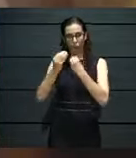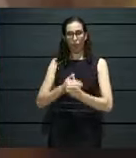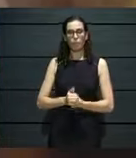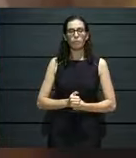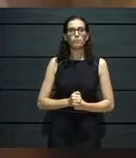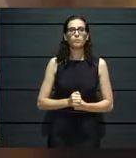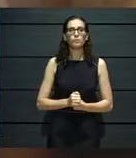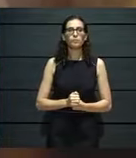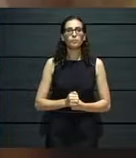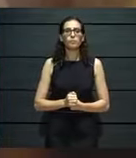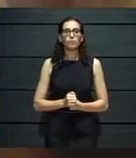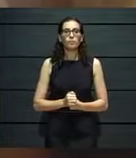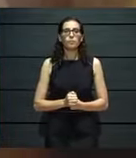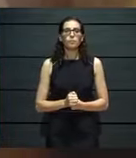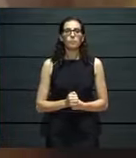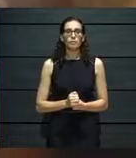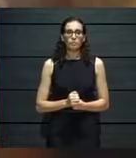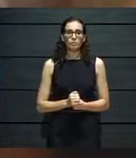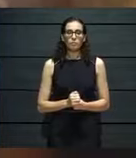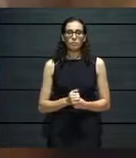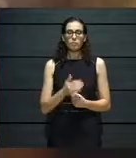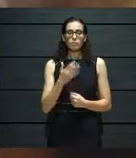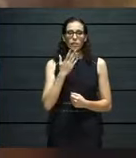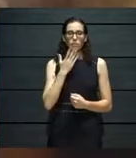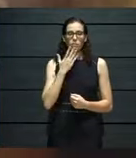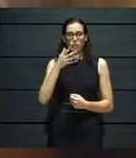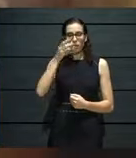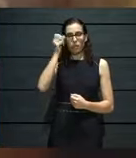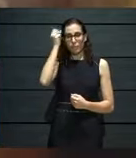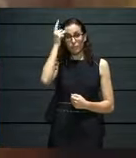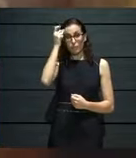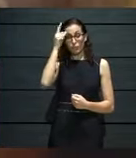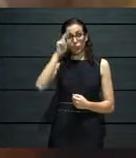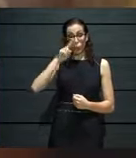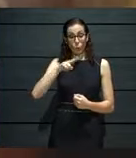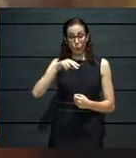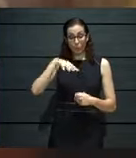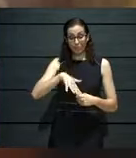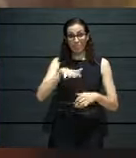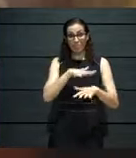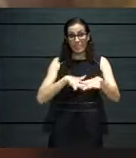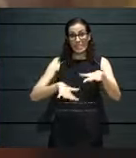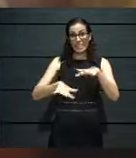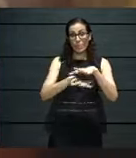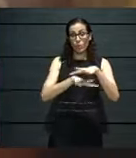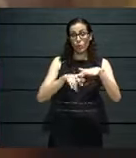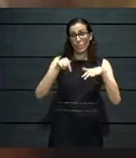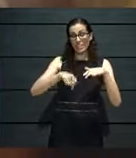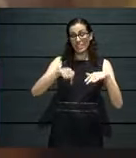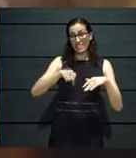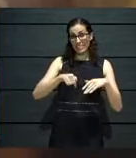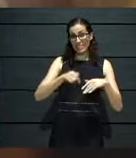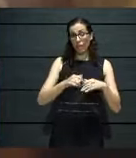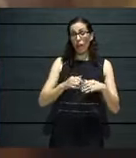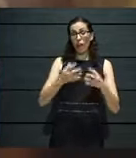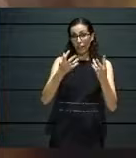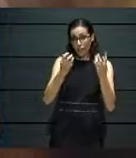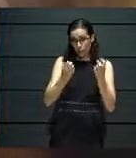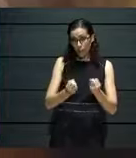considering the circumstances, we wanted to see that it would work both